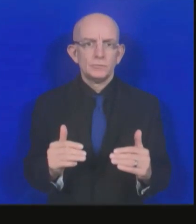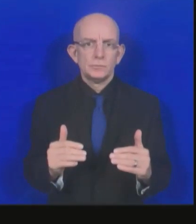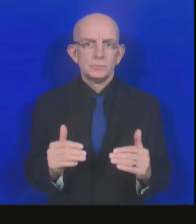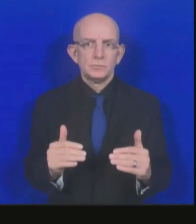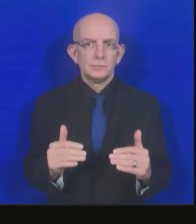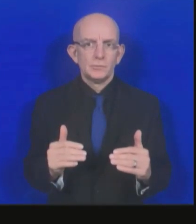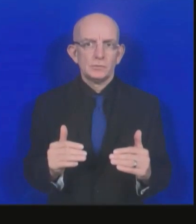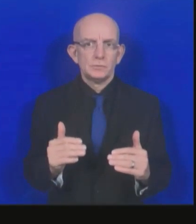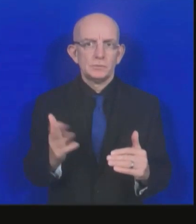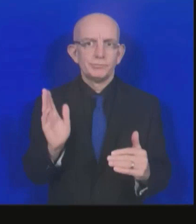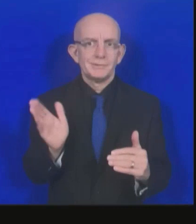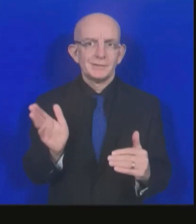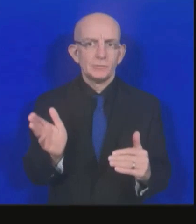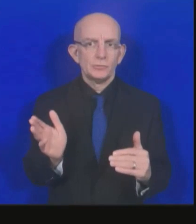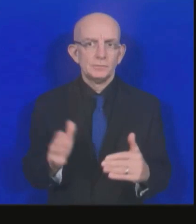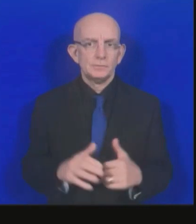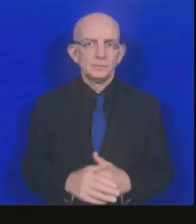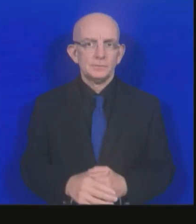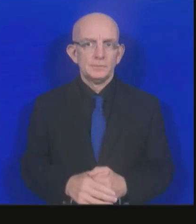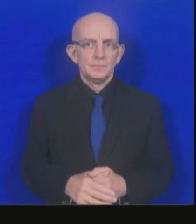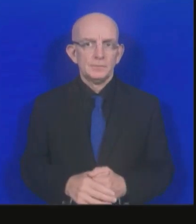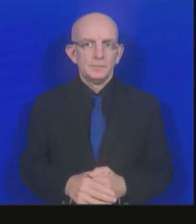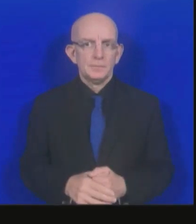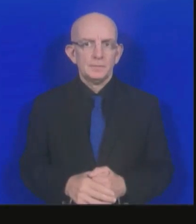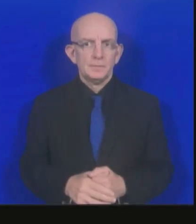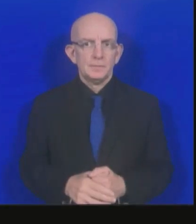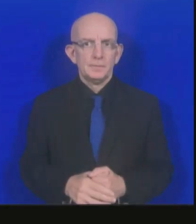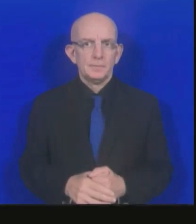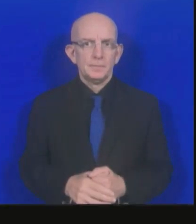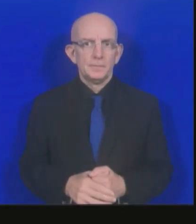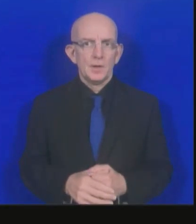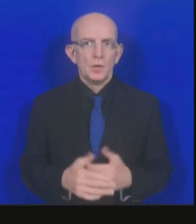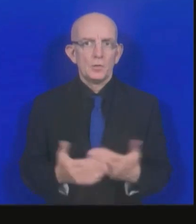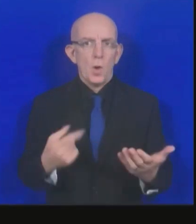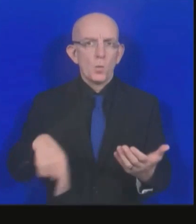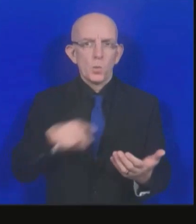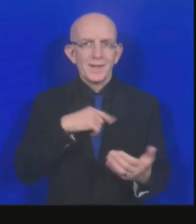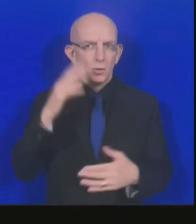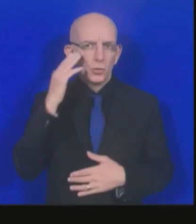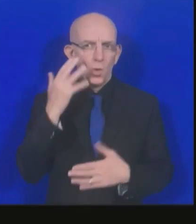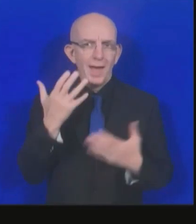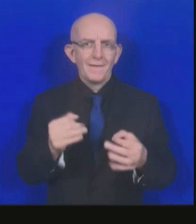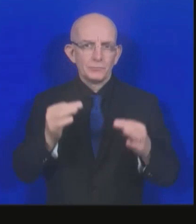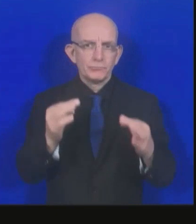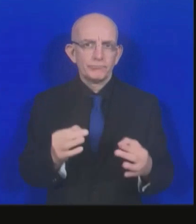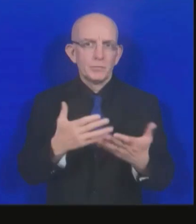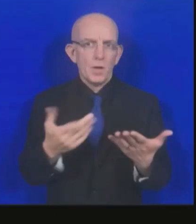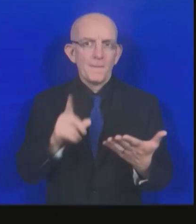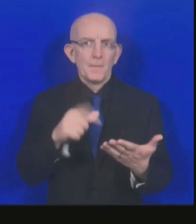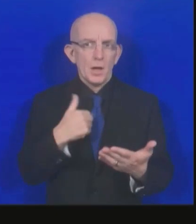recommend that we focus on President Wootow's proposal and we build on it. There has to be something